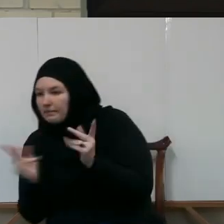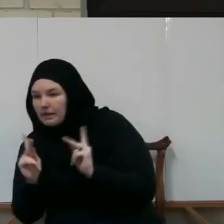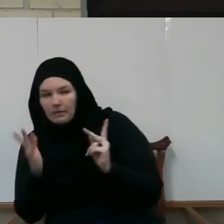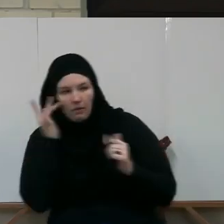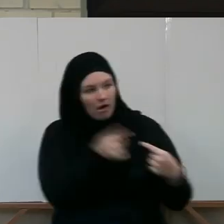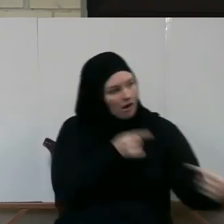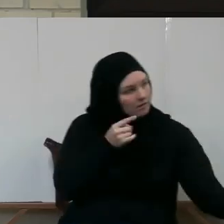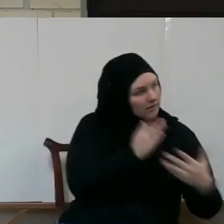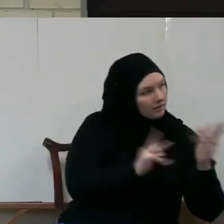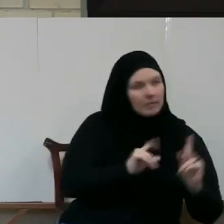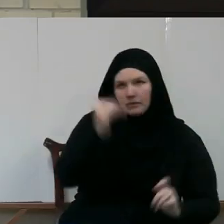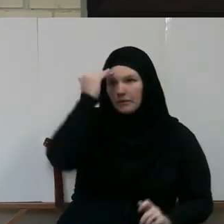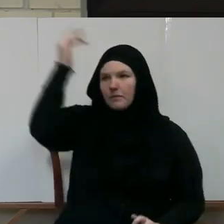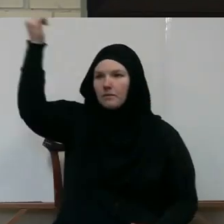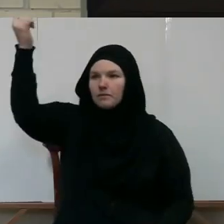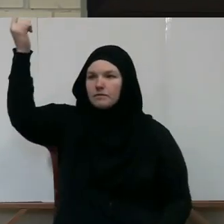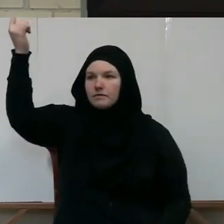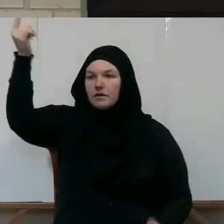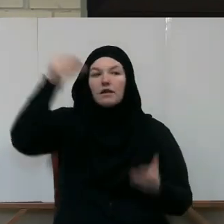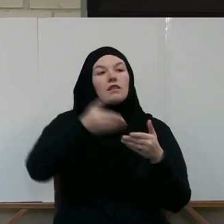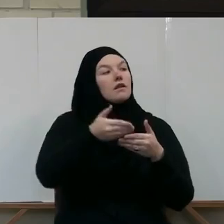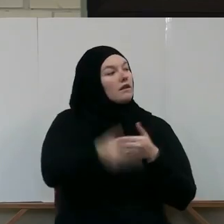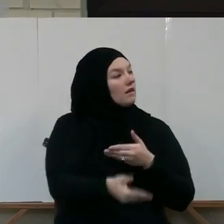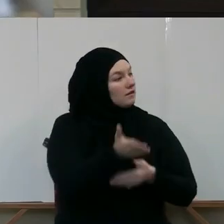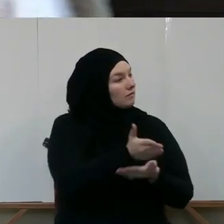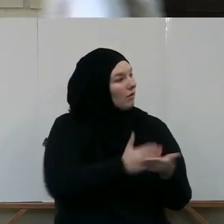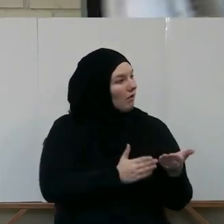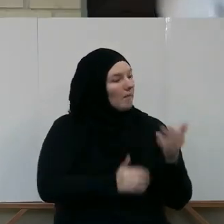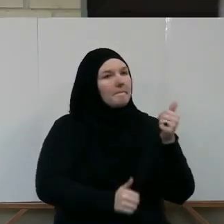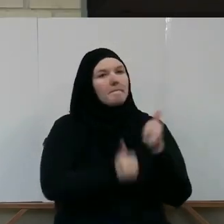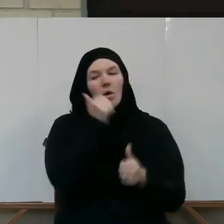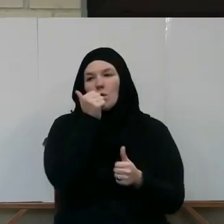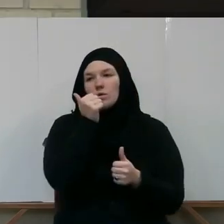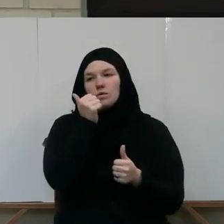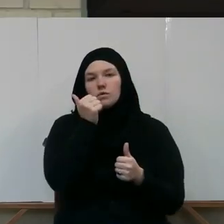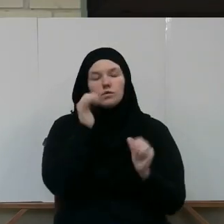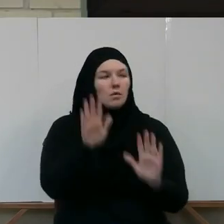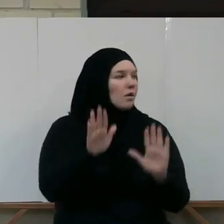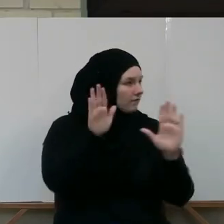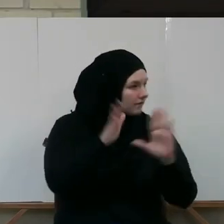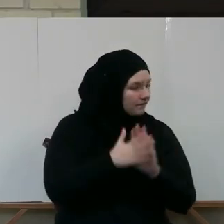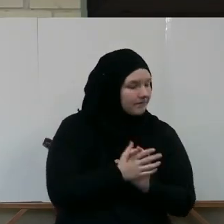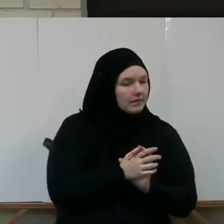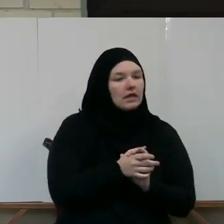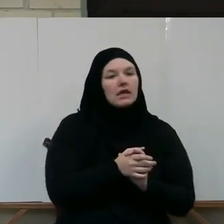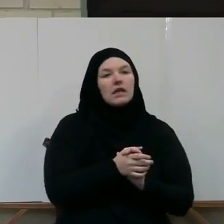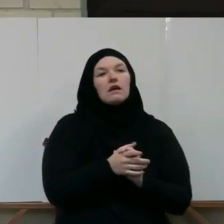And the next part is what is most amazing. He says,